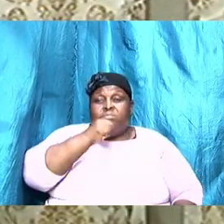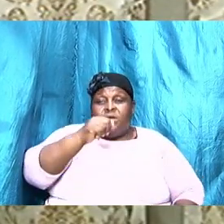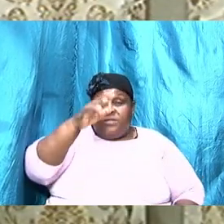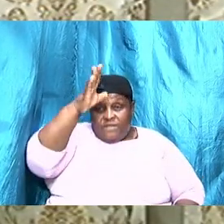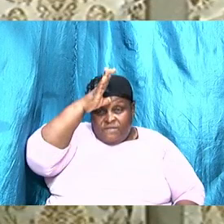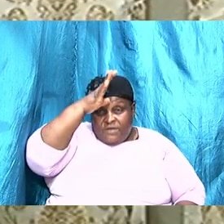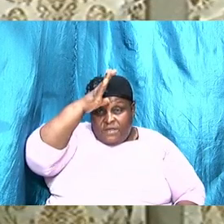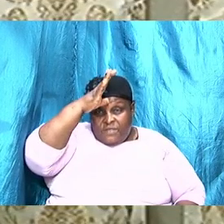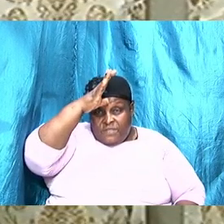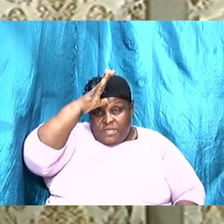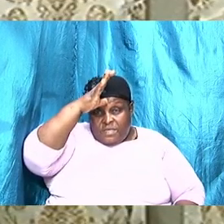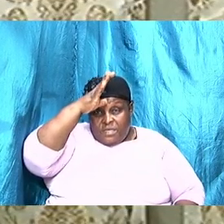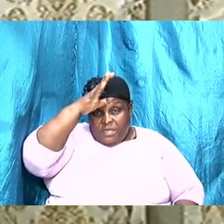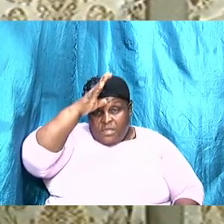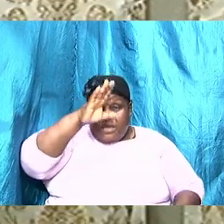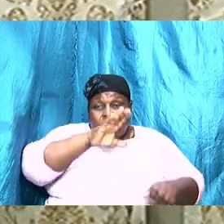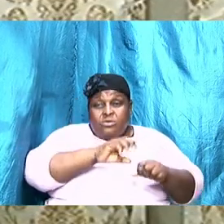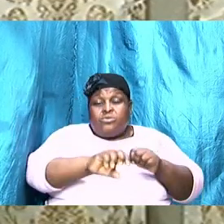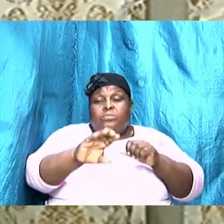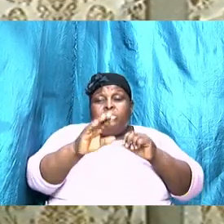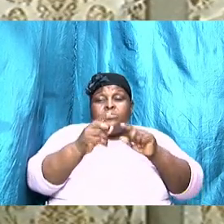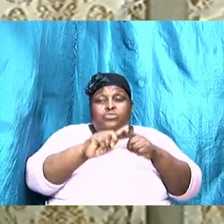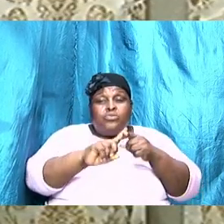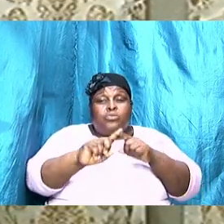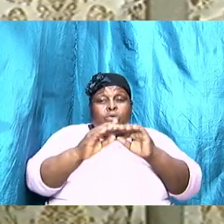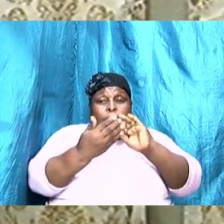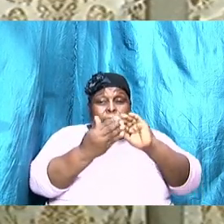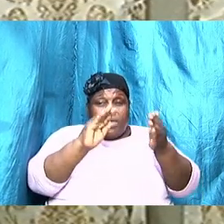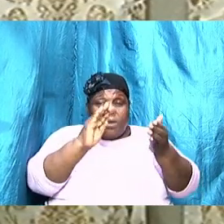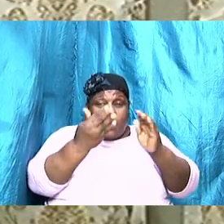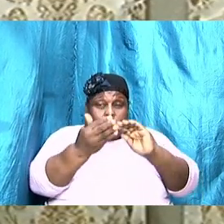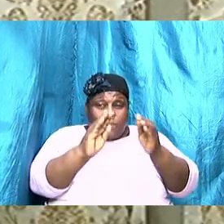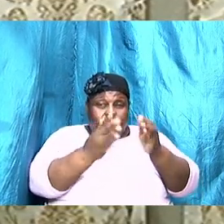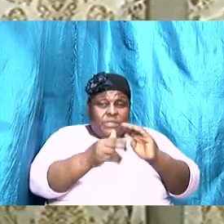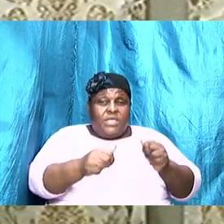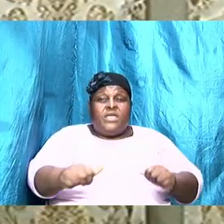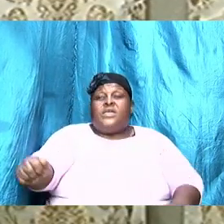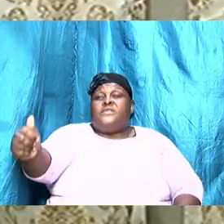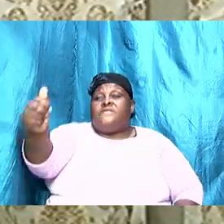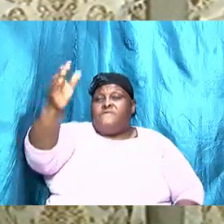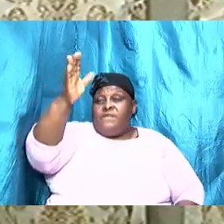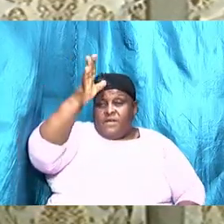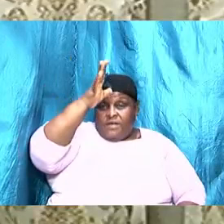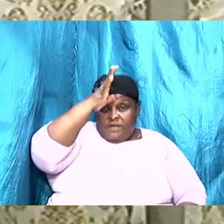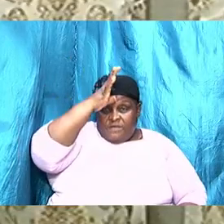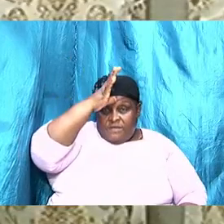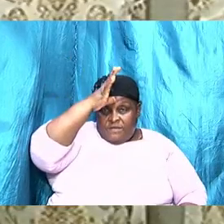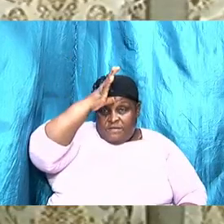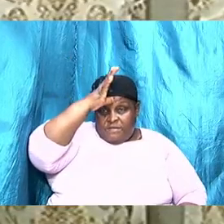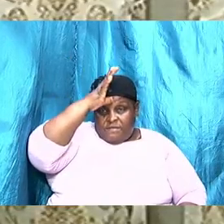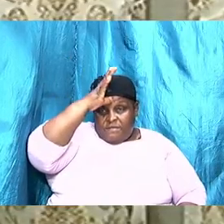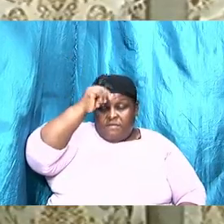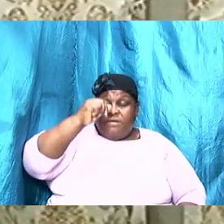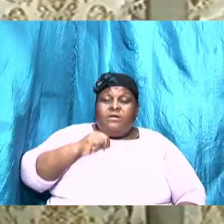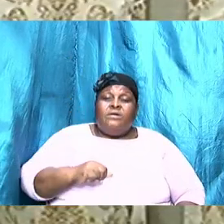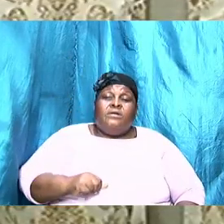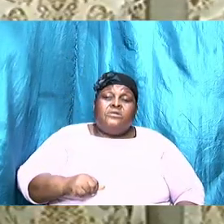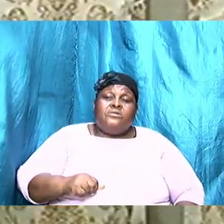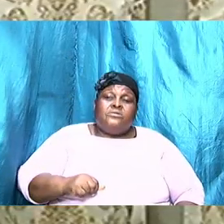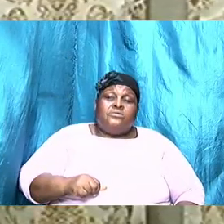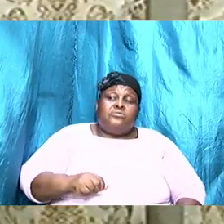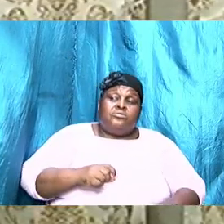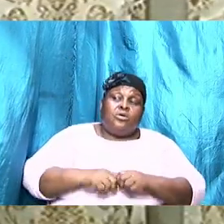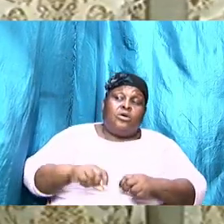can become the source the father the Abba for the wife that he took away from her because she had a